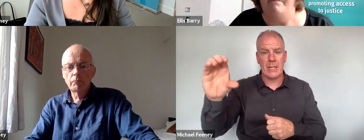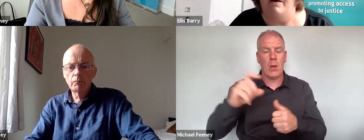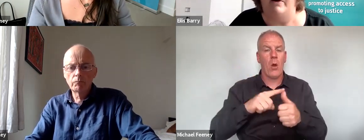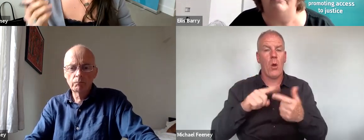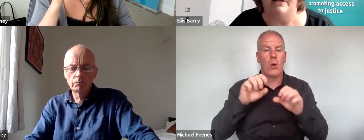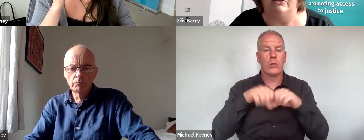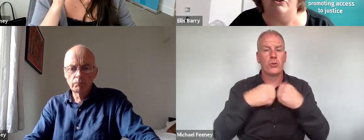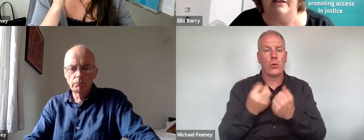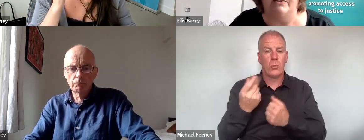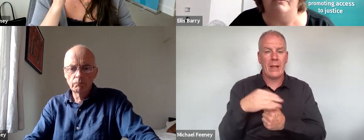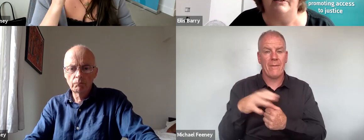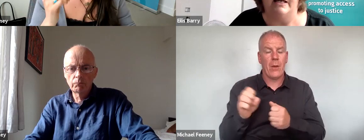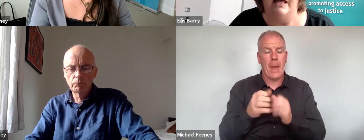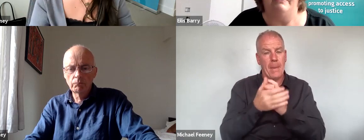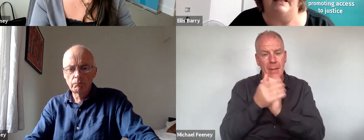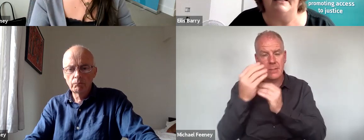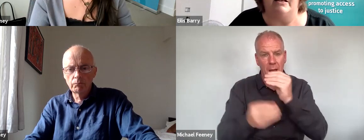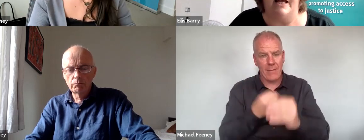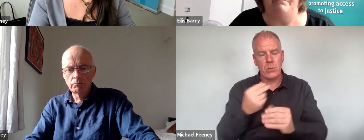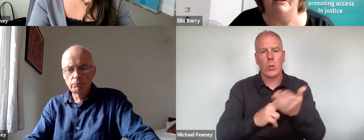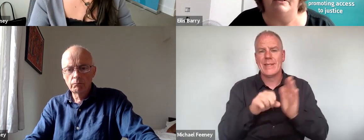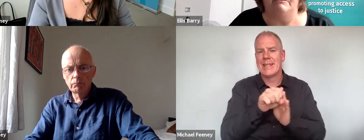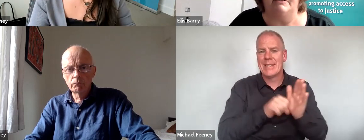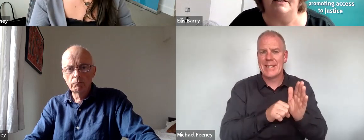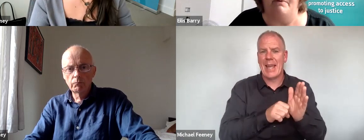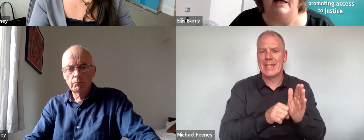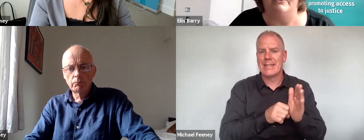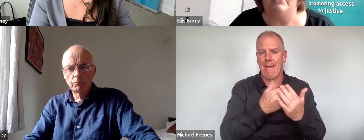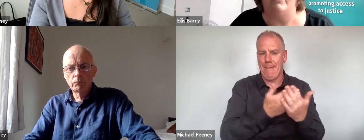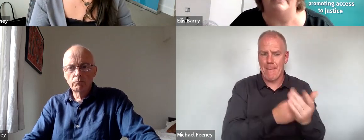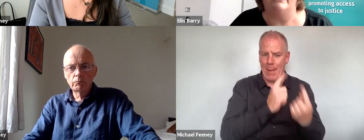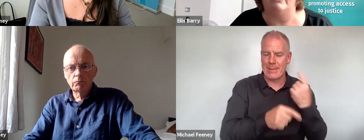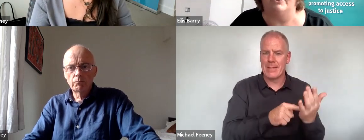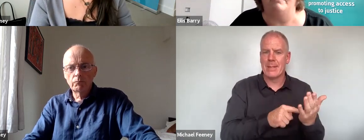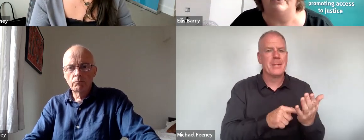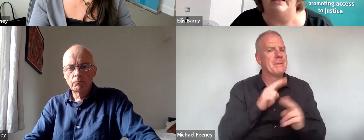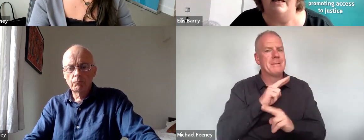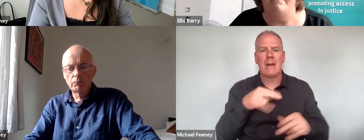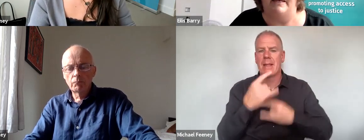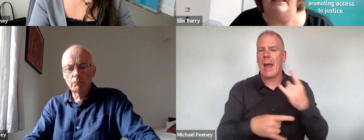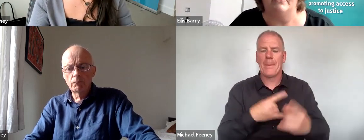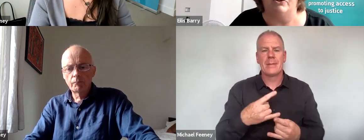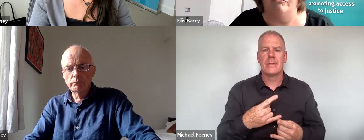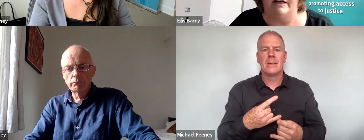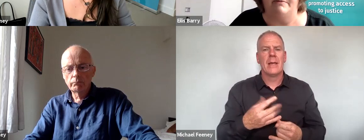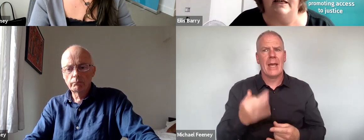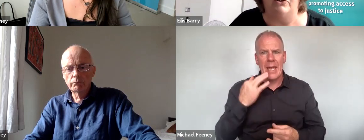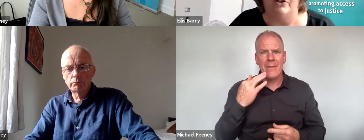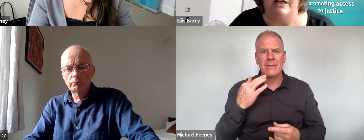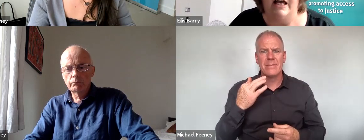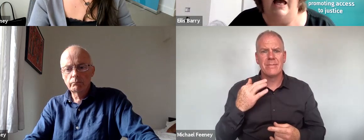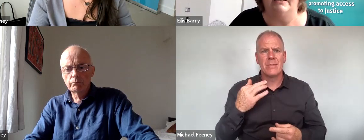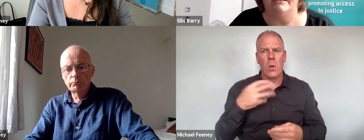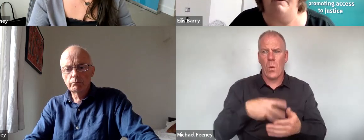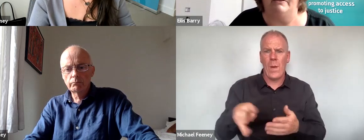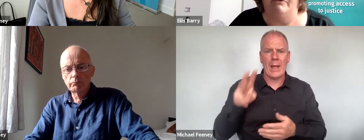Office by way of statutory instrument, that has not happened despite the UN Surge Committee making such a recommendation,